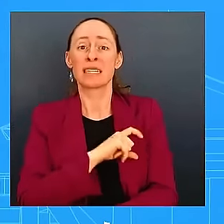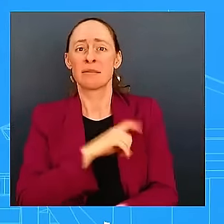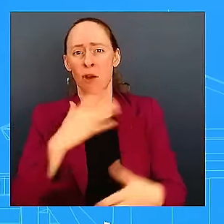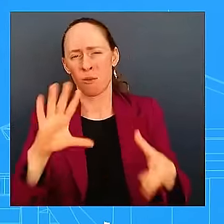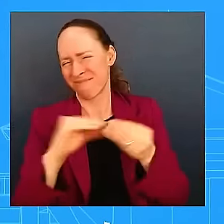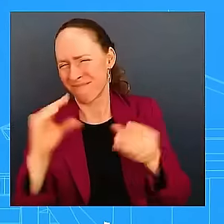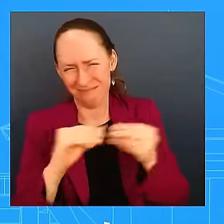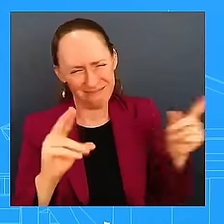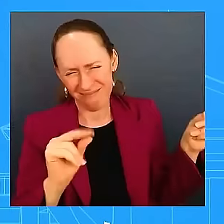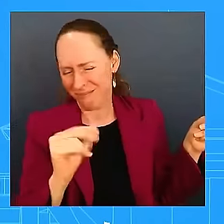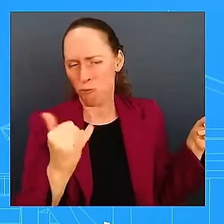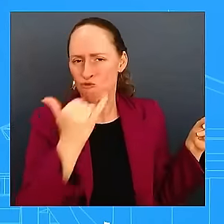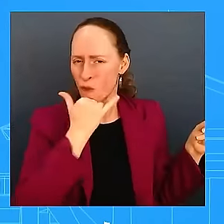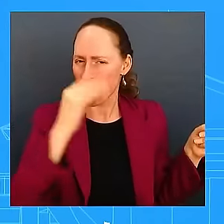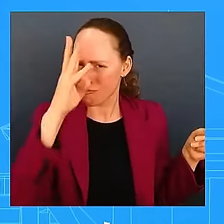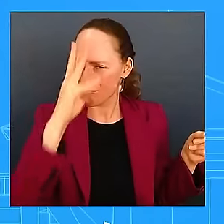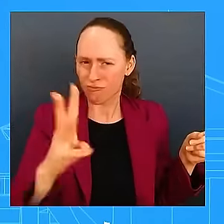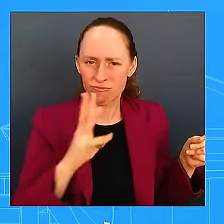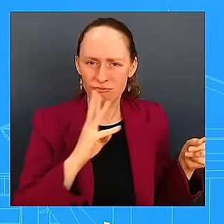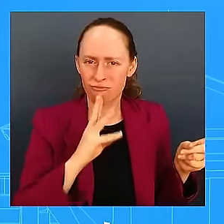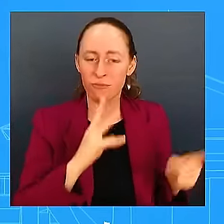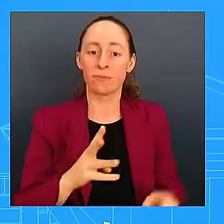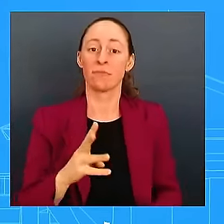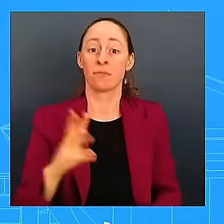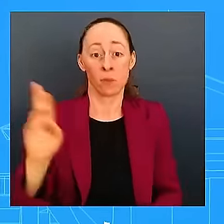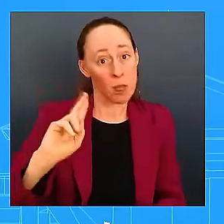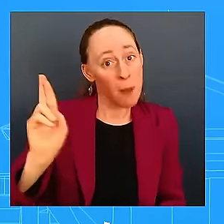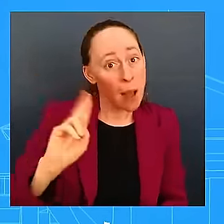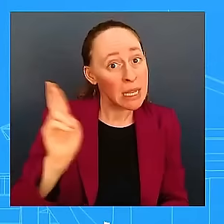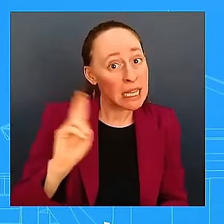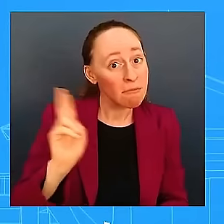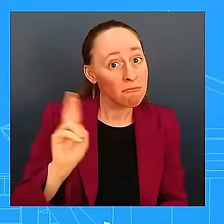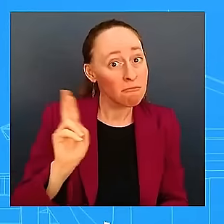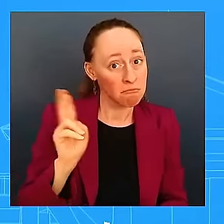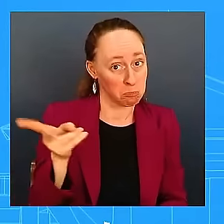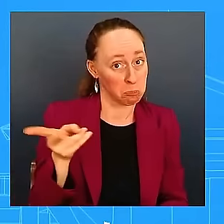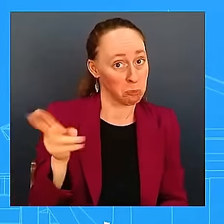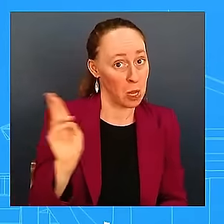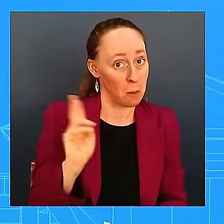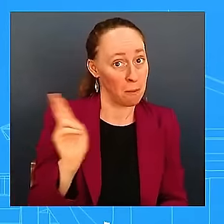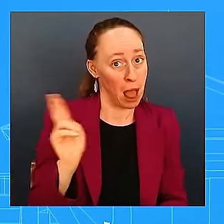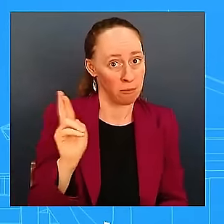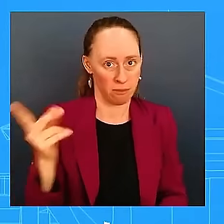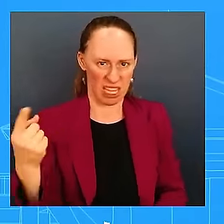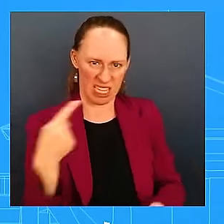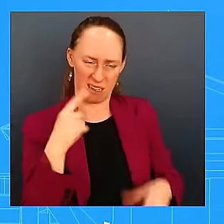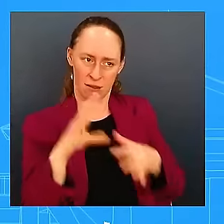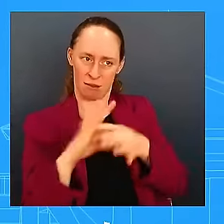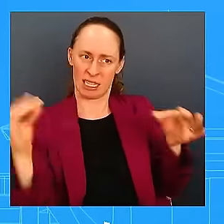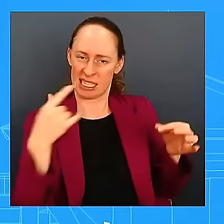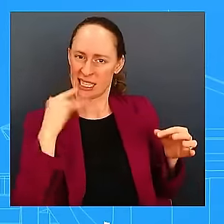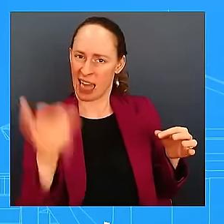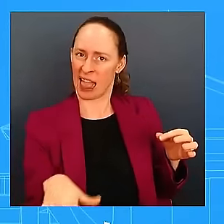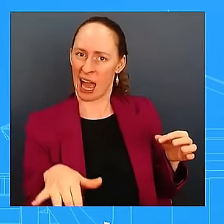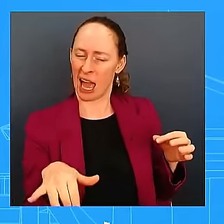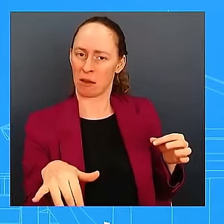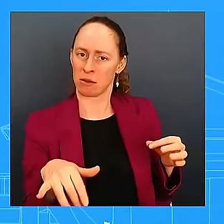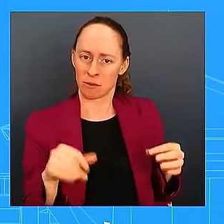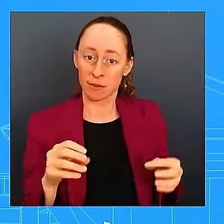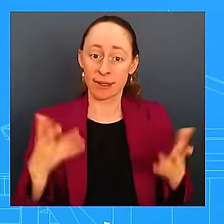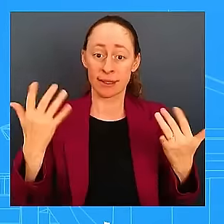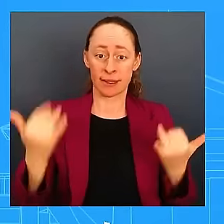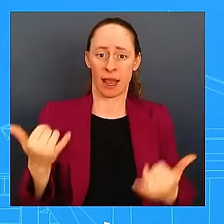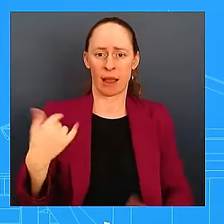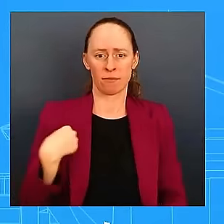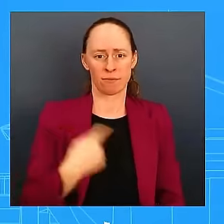Republicans, who have denounced this. And so it's unfortunate that we have national leaders who are playing political